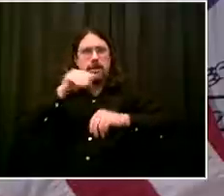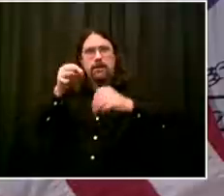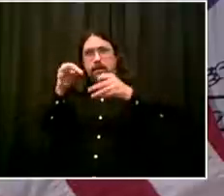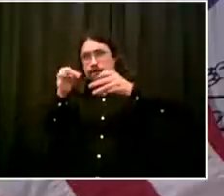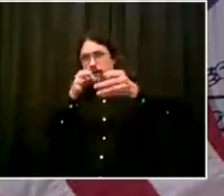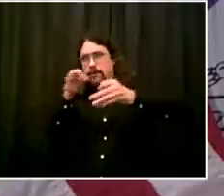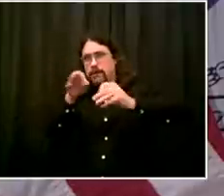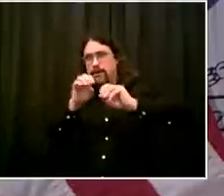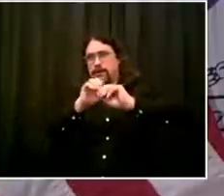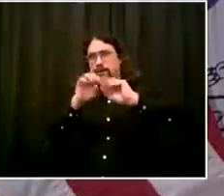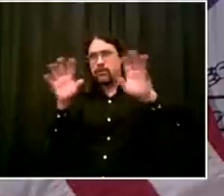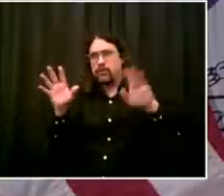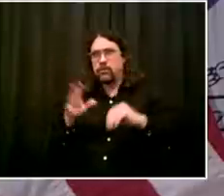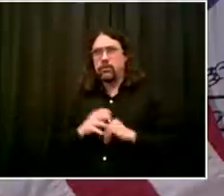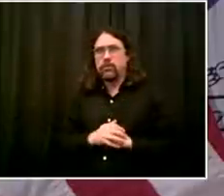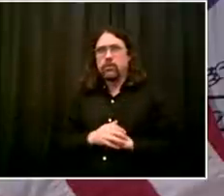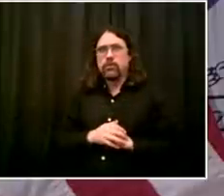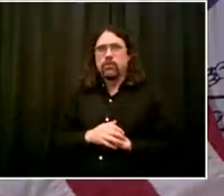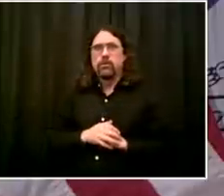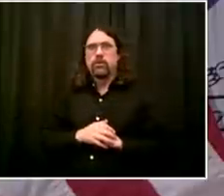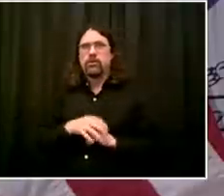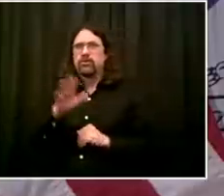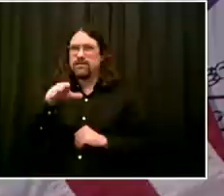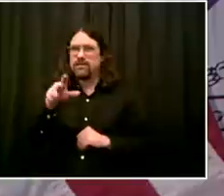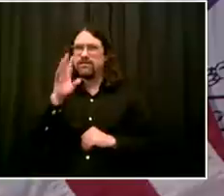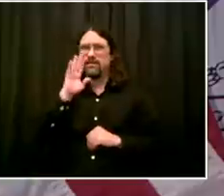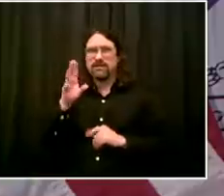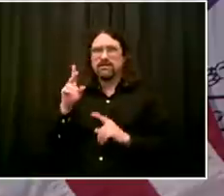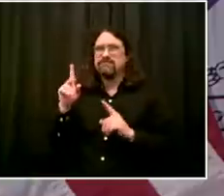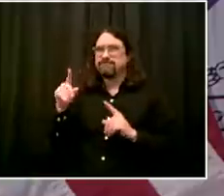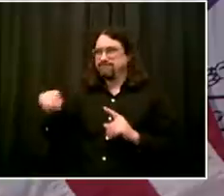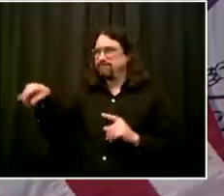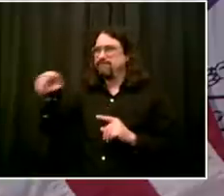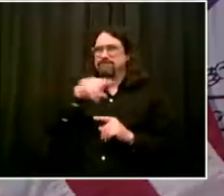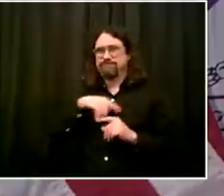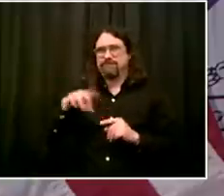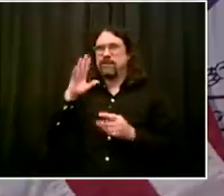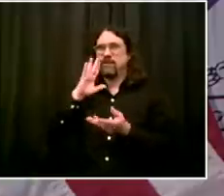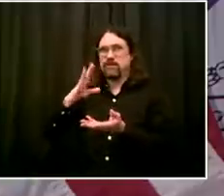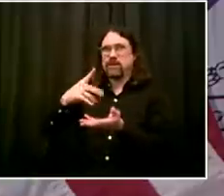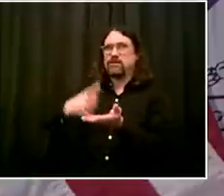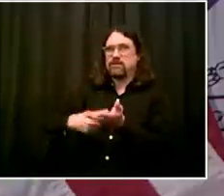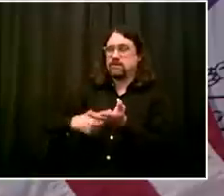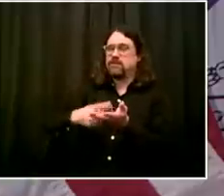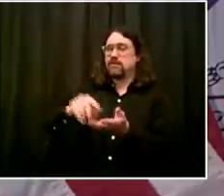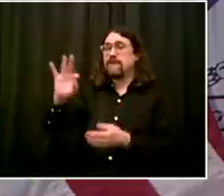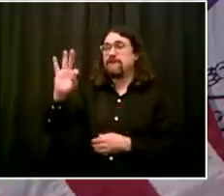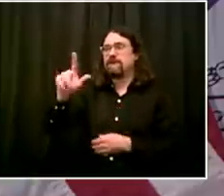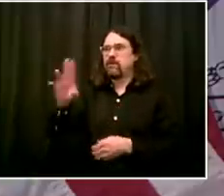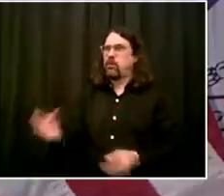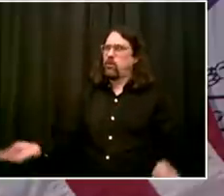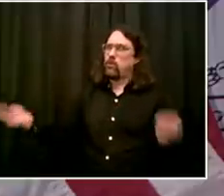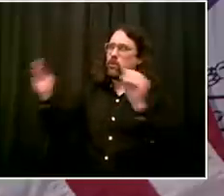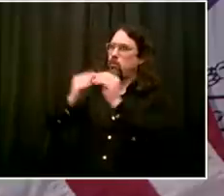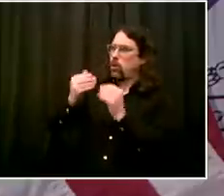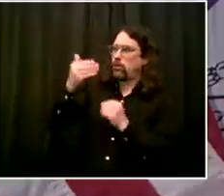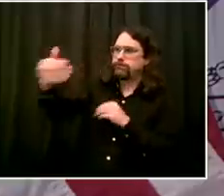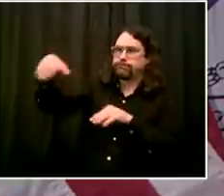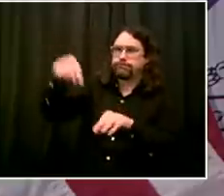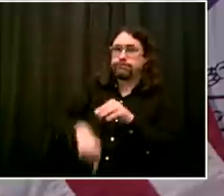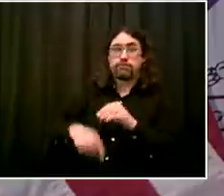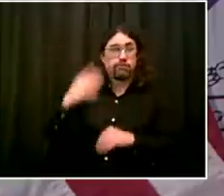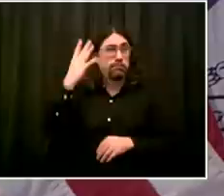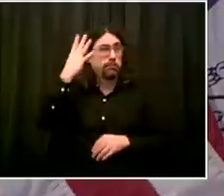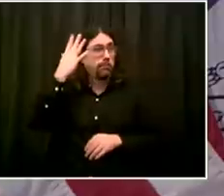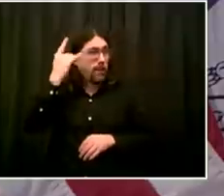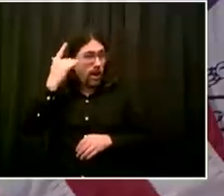happening at the same time while COVID is still around. So we're going to be doing a very, very aggressive campaign as we get to the end of the summer, beginning of